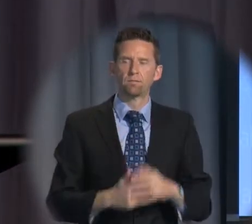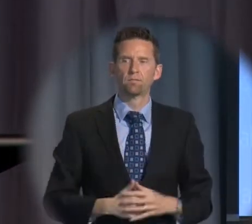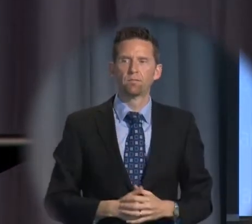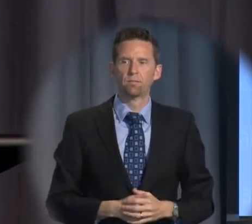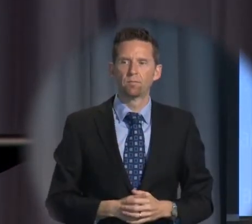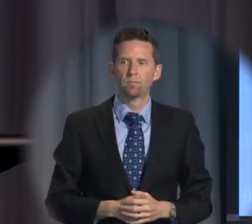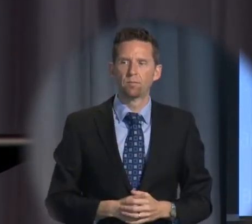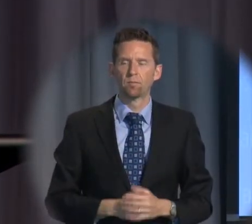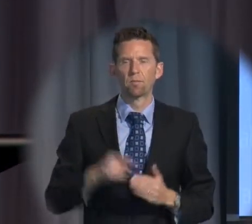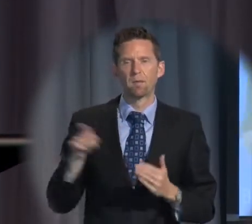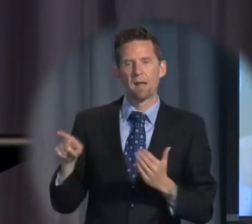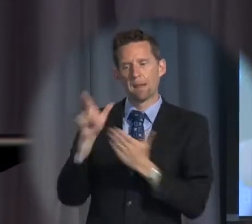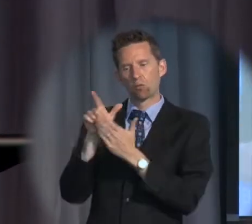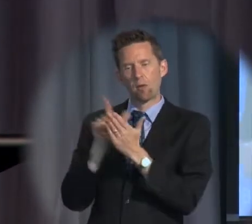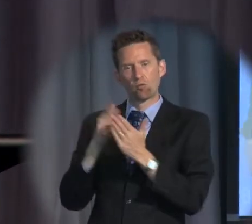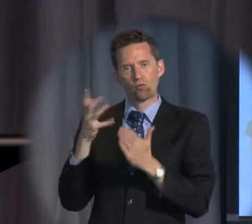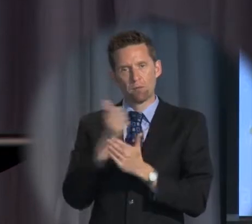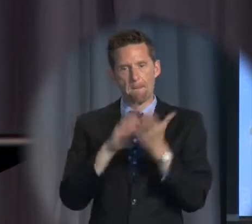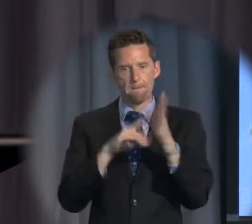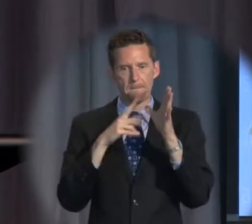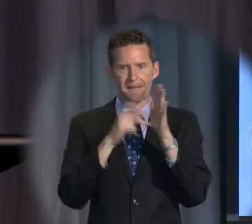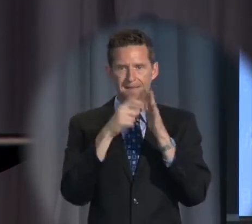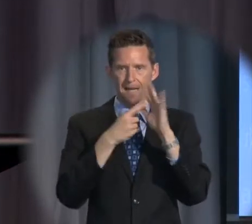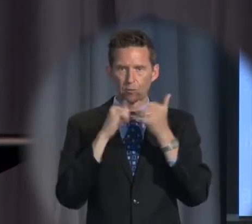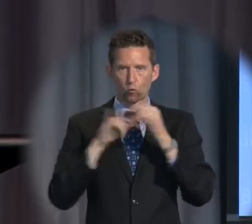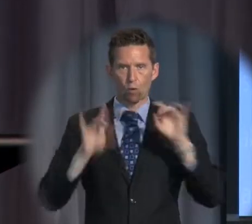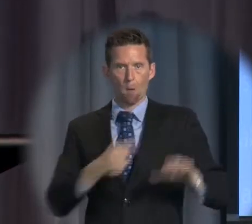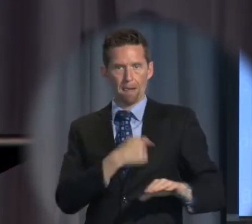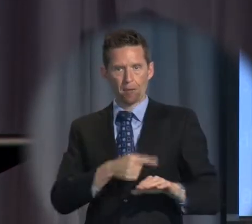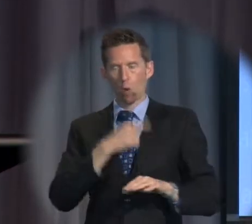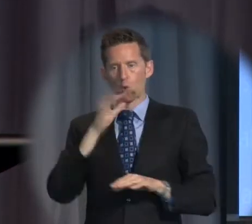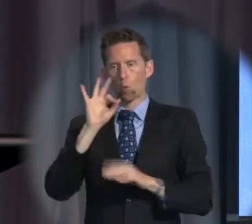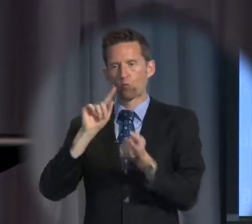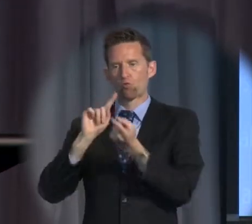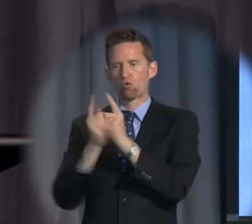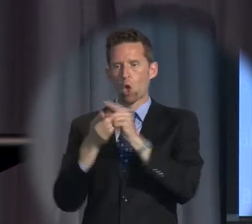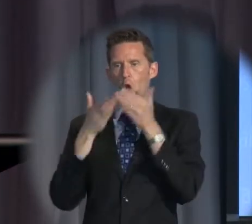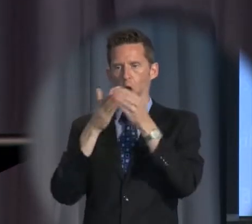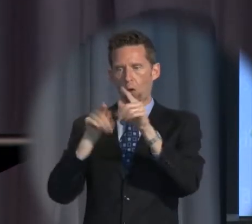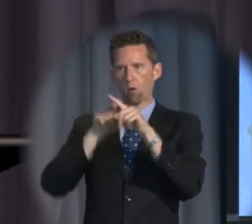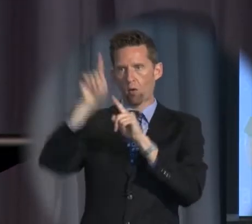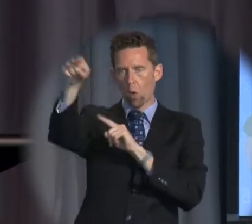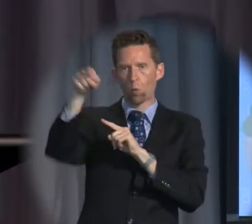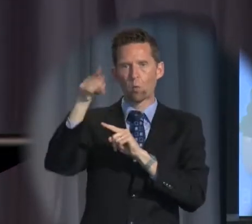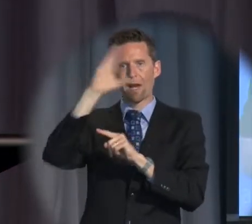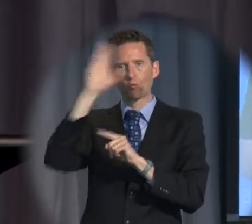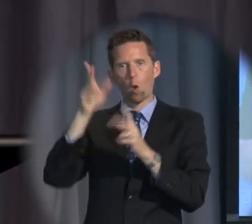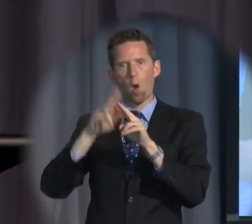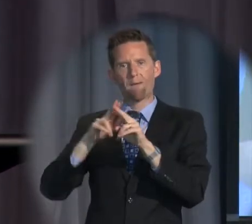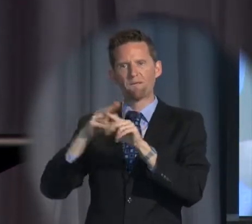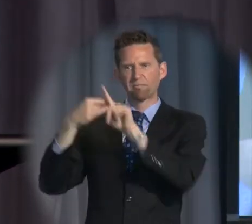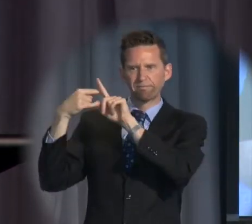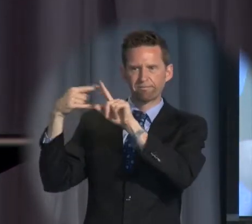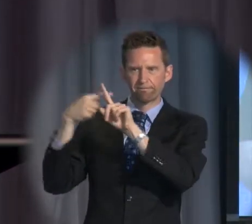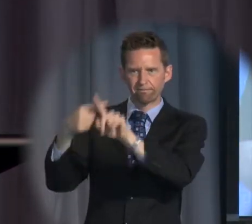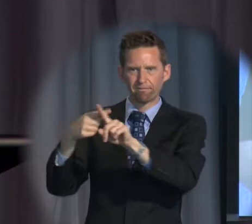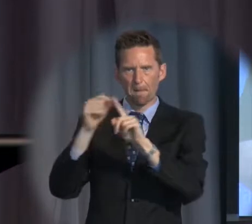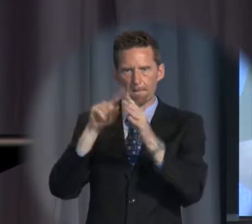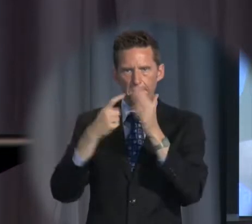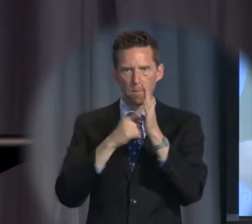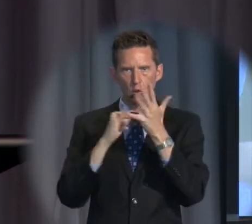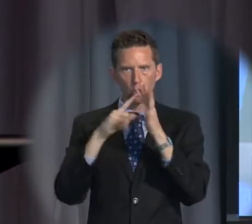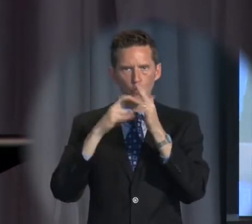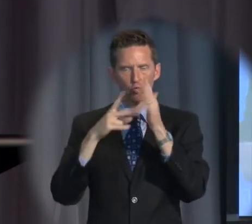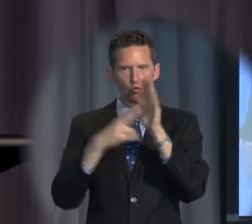that the legislation mandates that Australia's obligation not to return a refugee to the country of persecution, the principle of non-reformment,